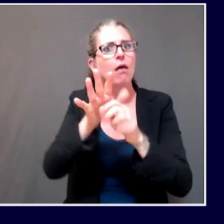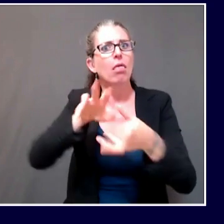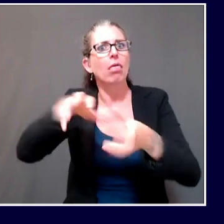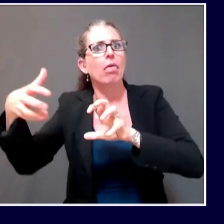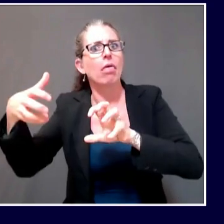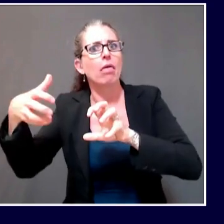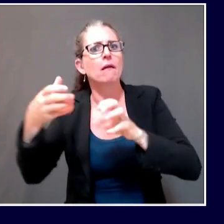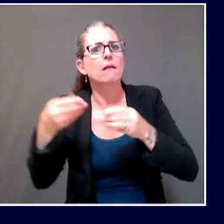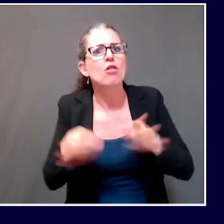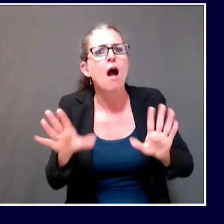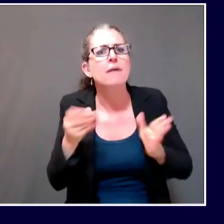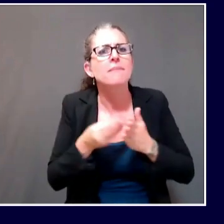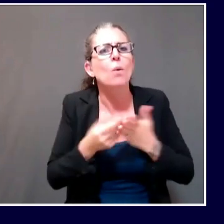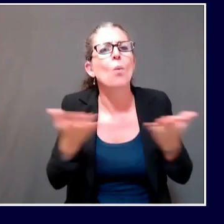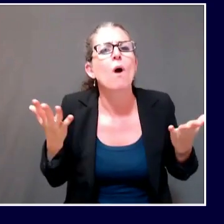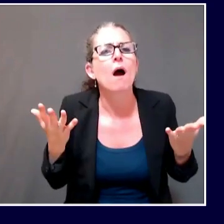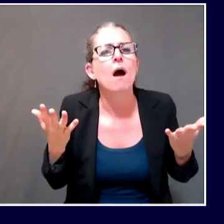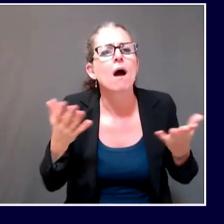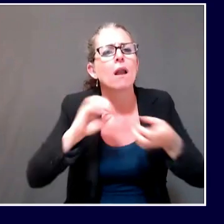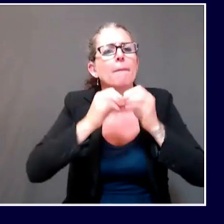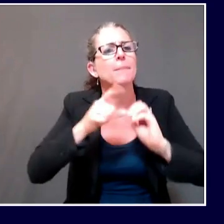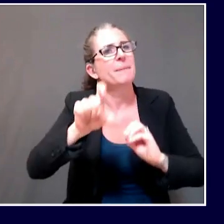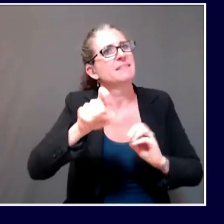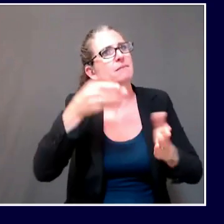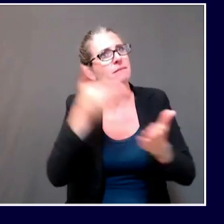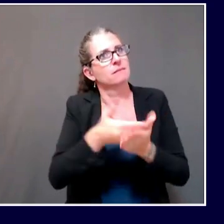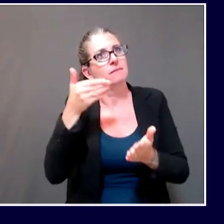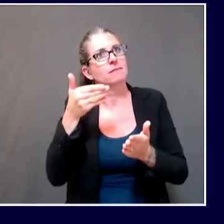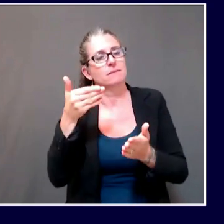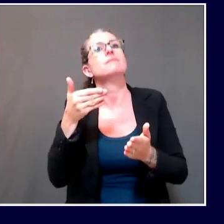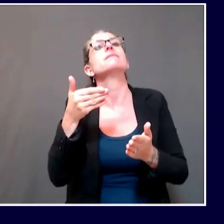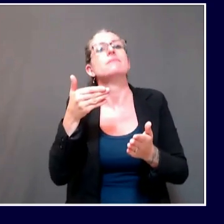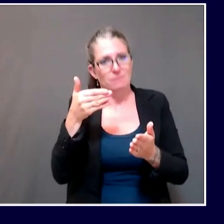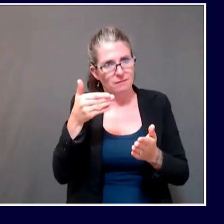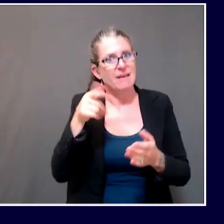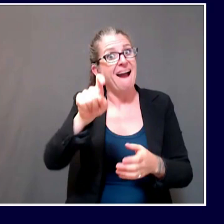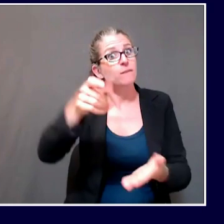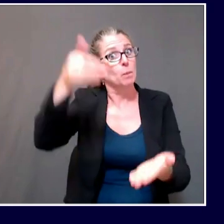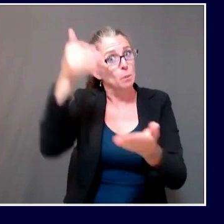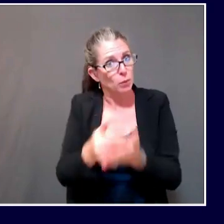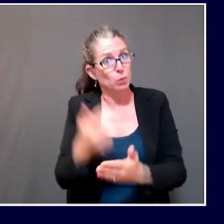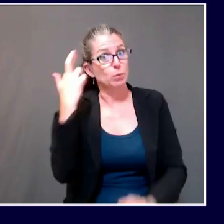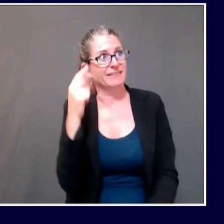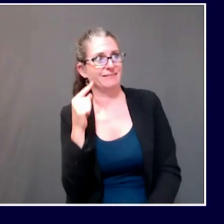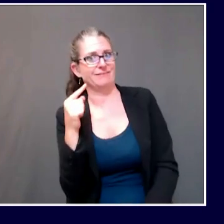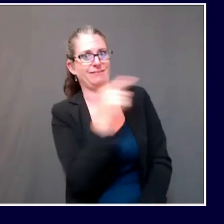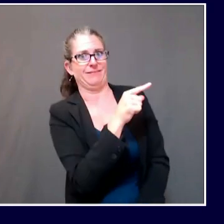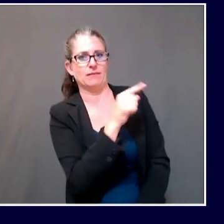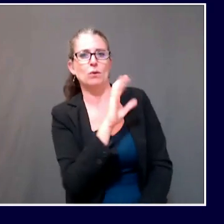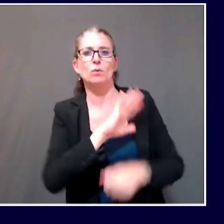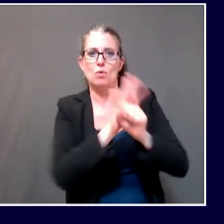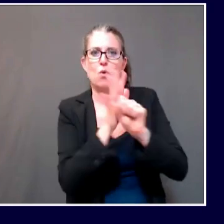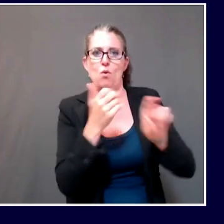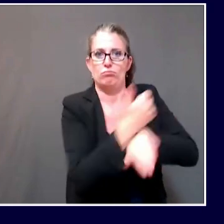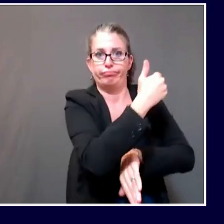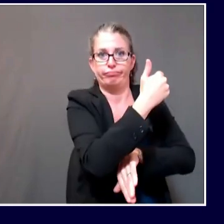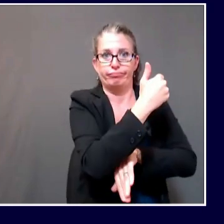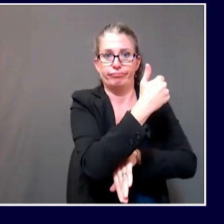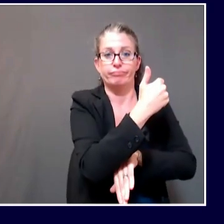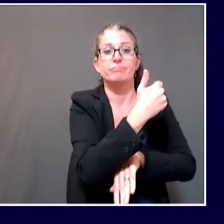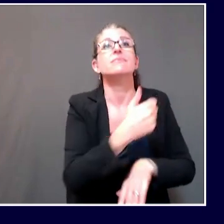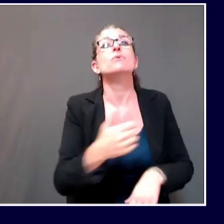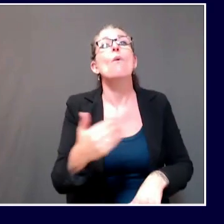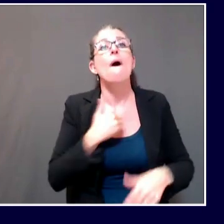expenses and responses. The business organization must have its base in Maine, meaning it is headquartered here